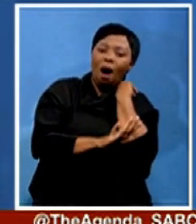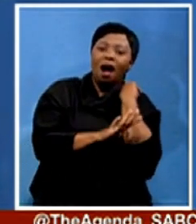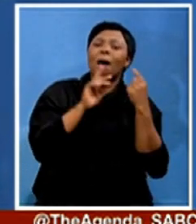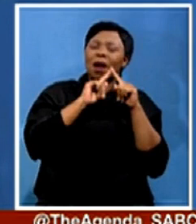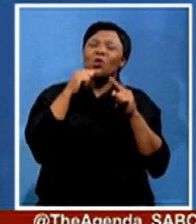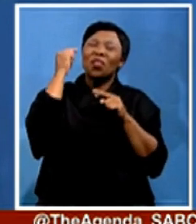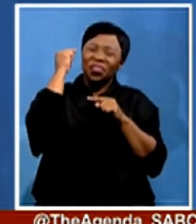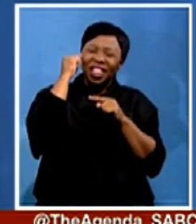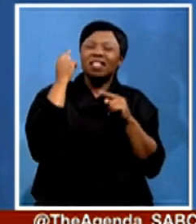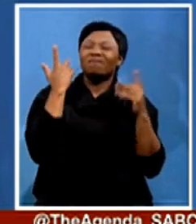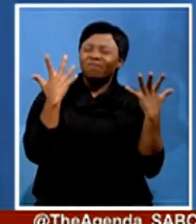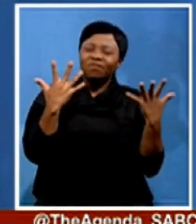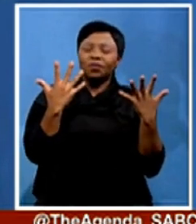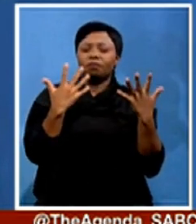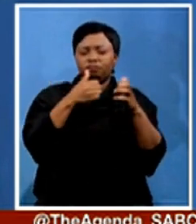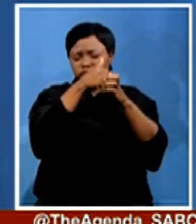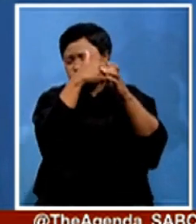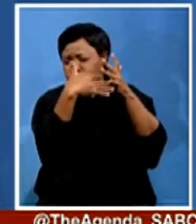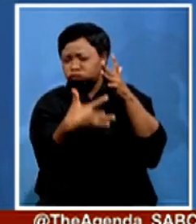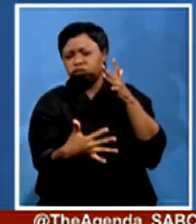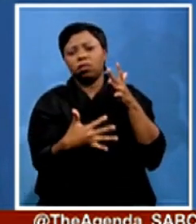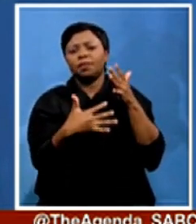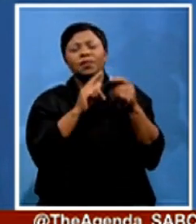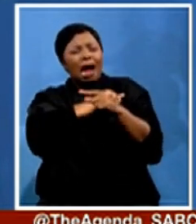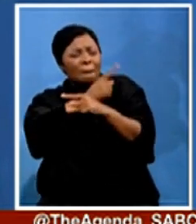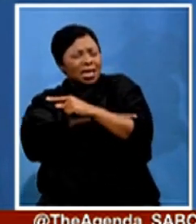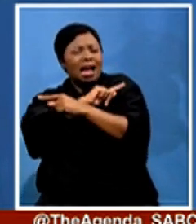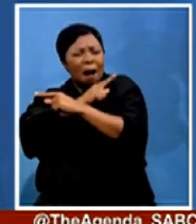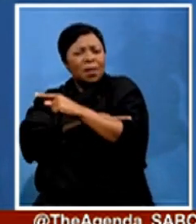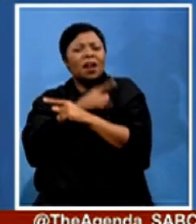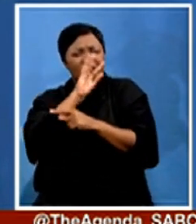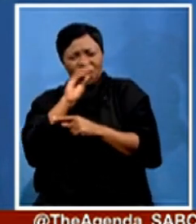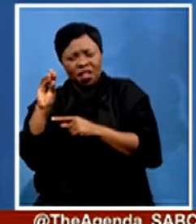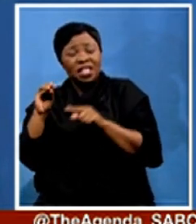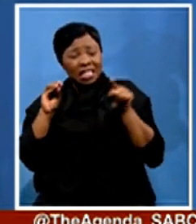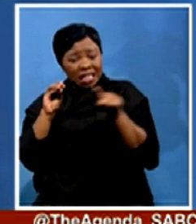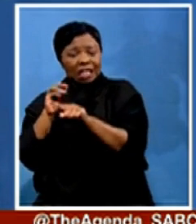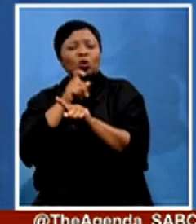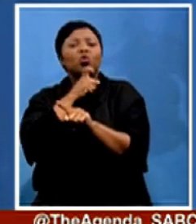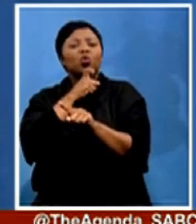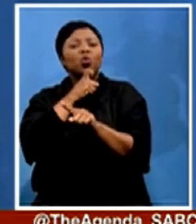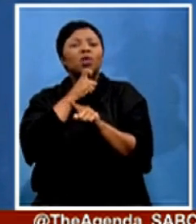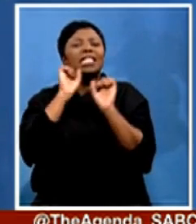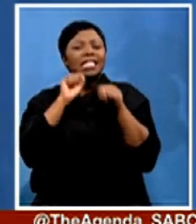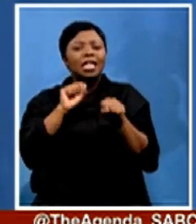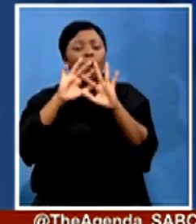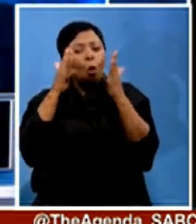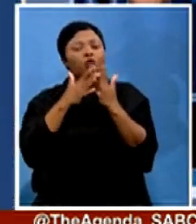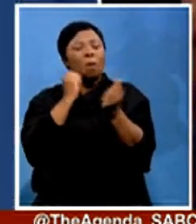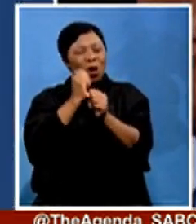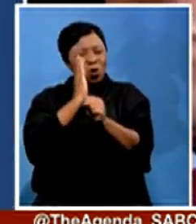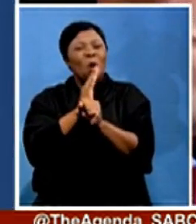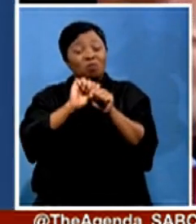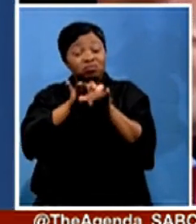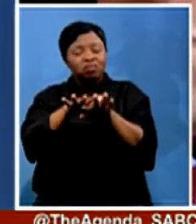capacities that can be taken advantage of by the world to fight this disease. No doubt time is of the